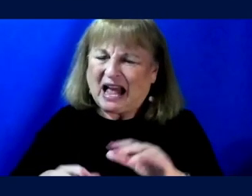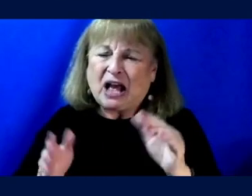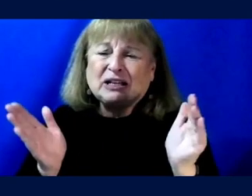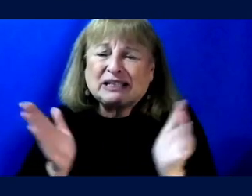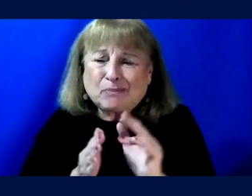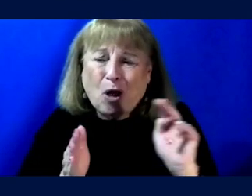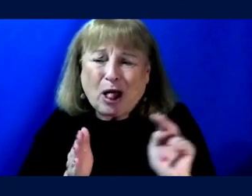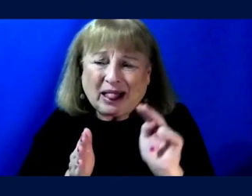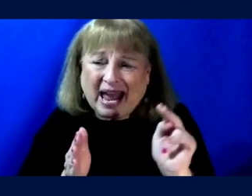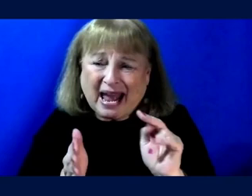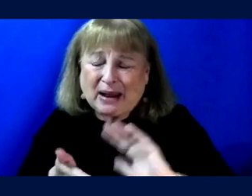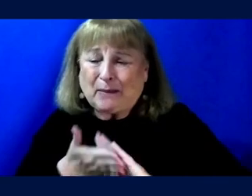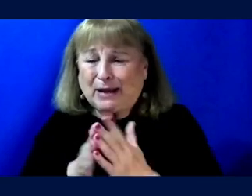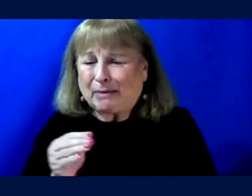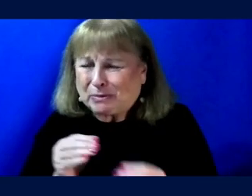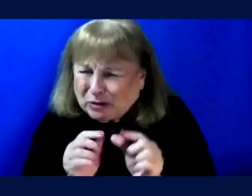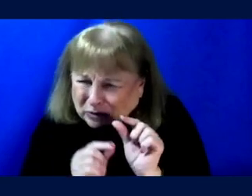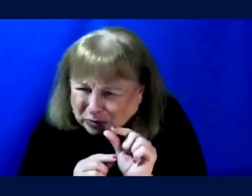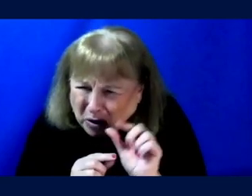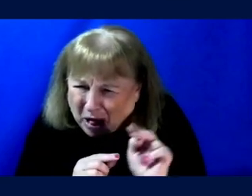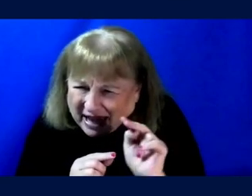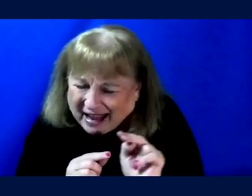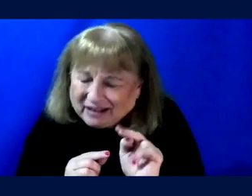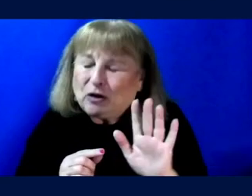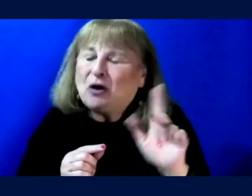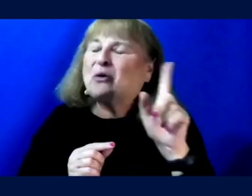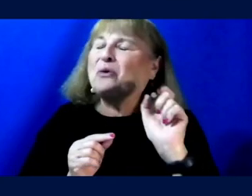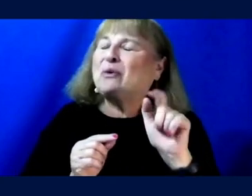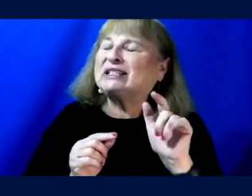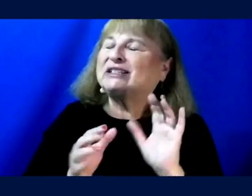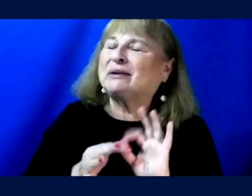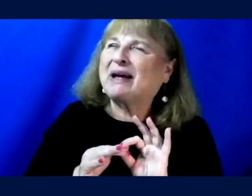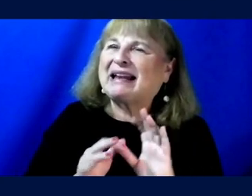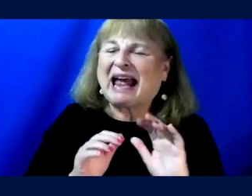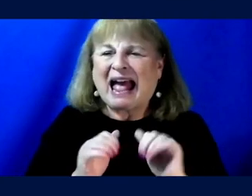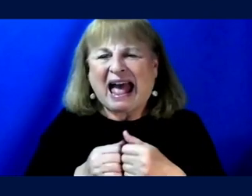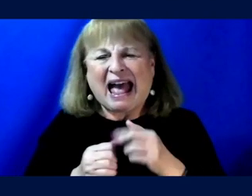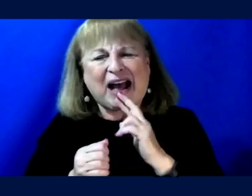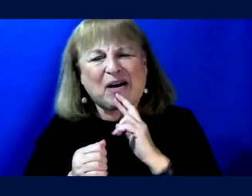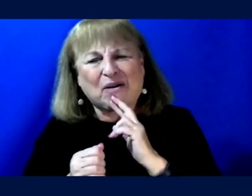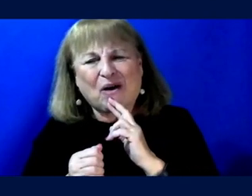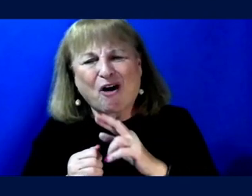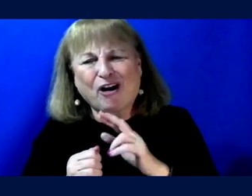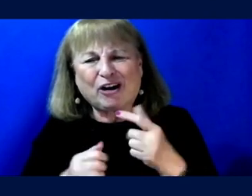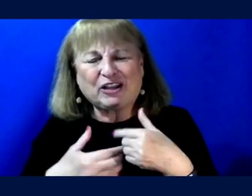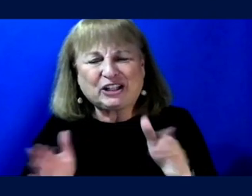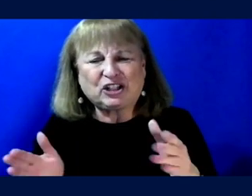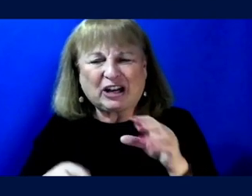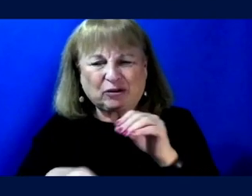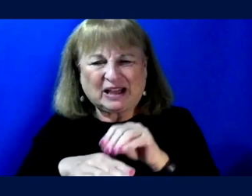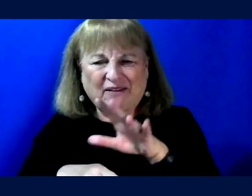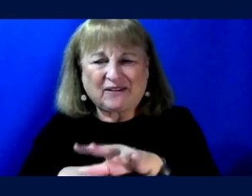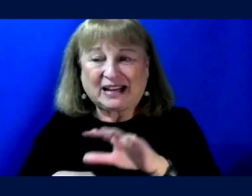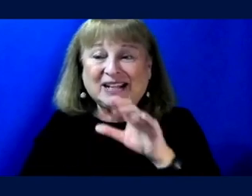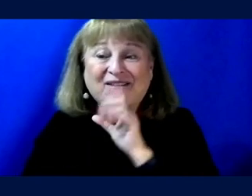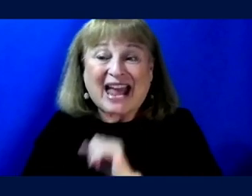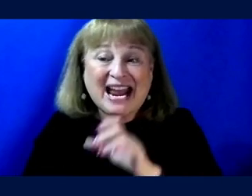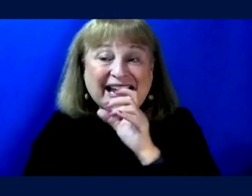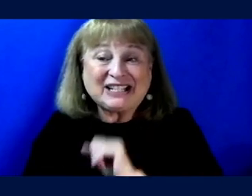smaller n. Um, and her question was thinking about how are the general effects of aging